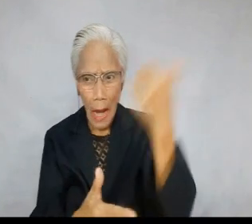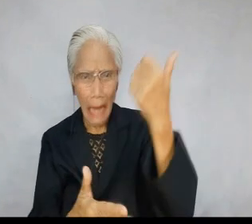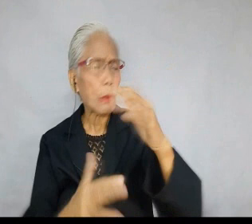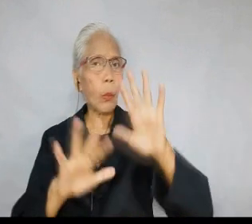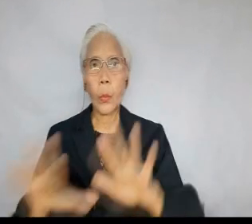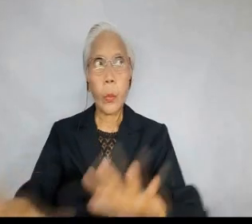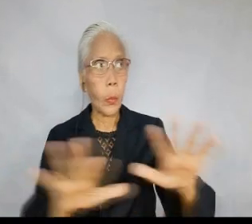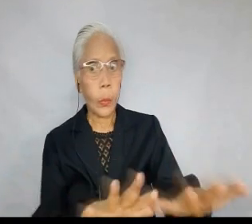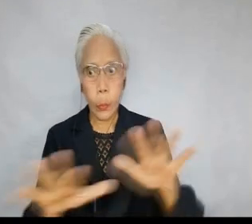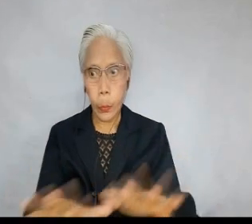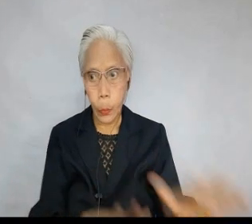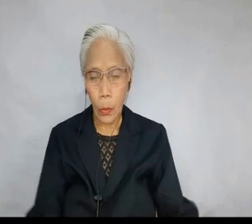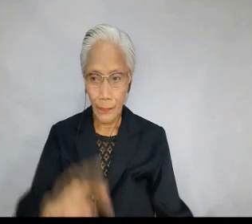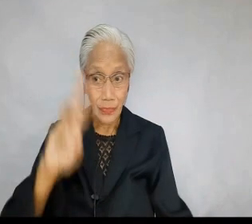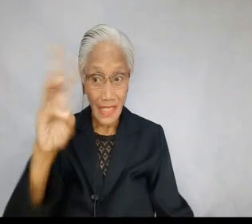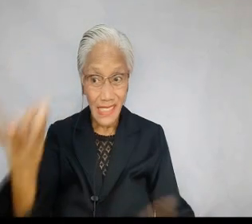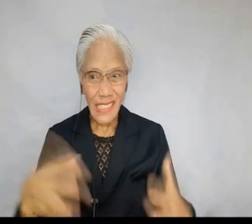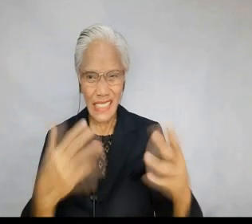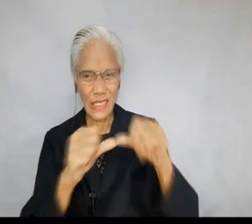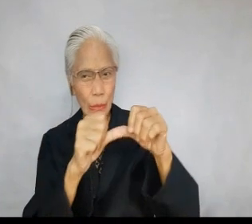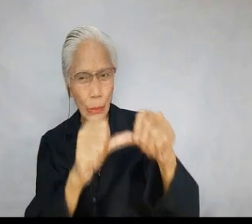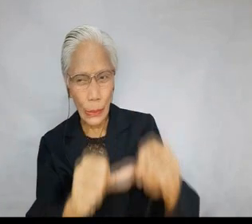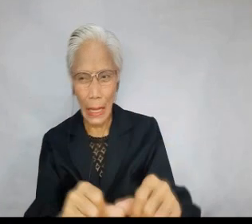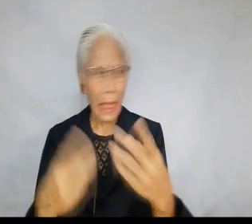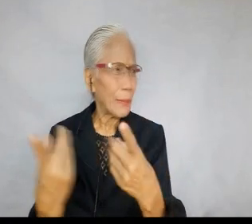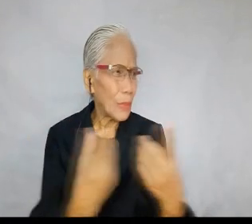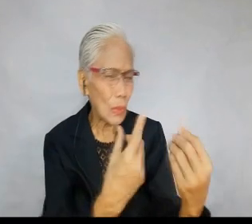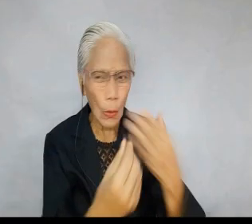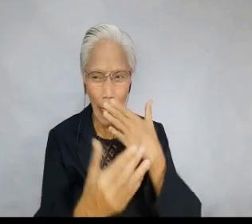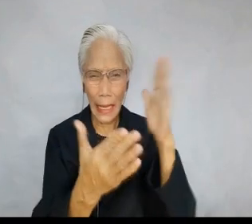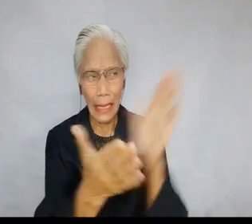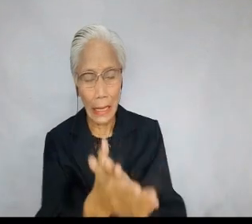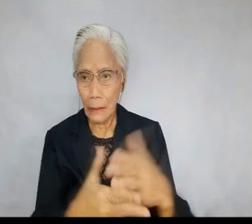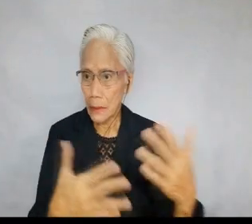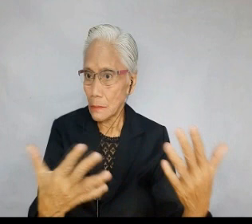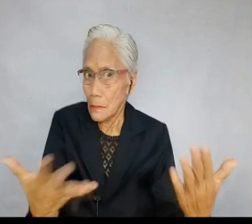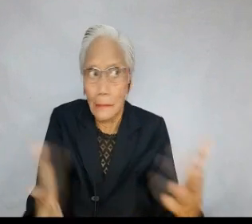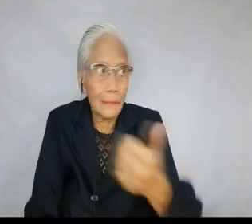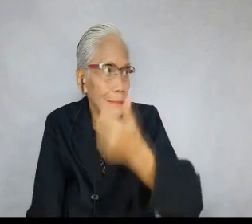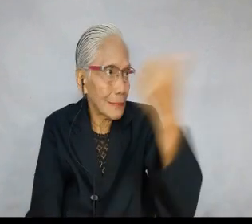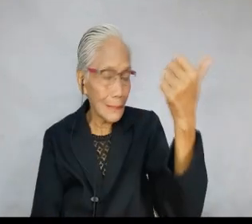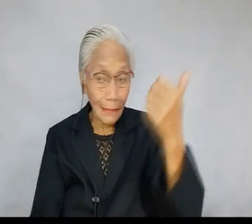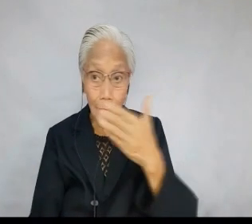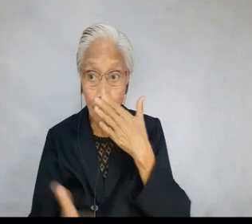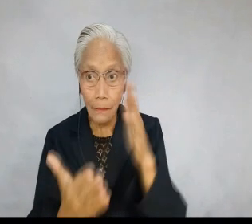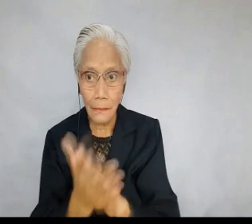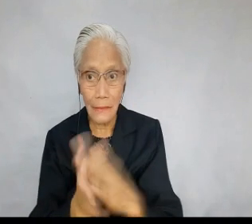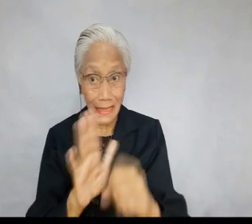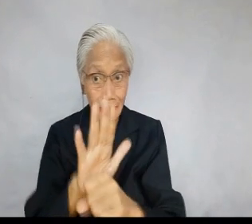treatment of others and complacency. 6. Persistence in doing evil despite engagement with ritual prayers.